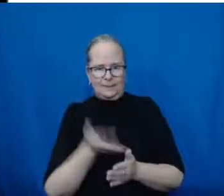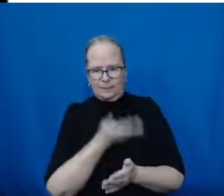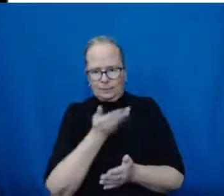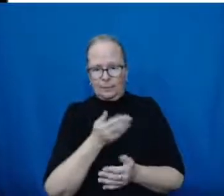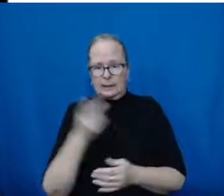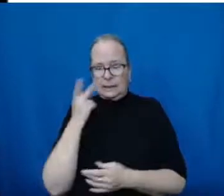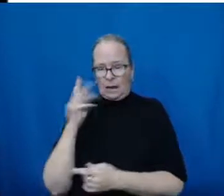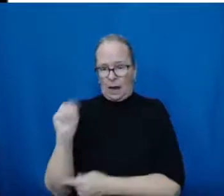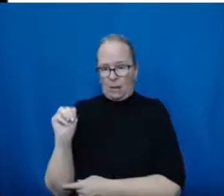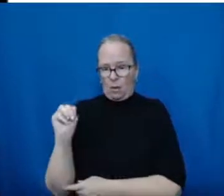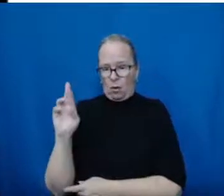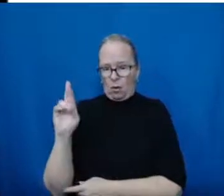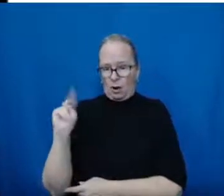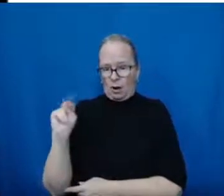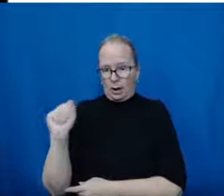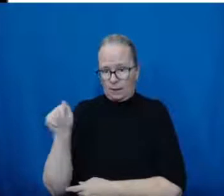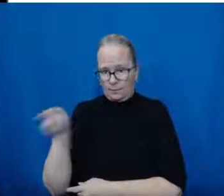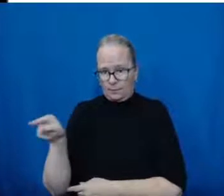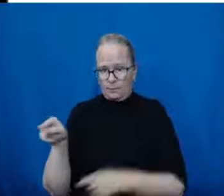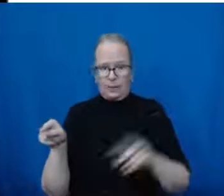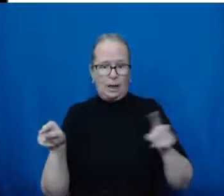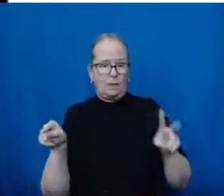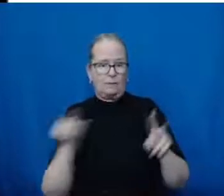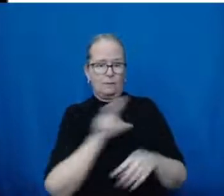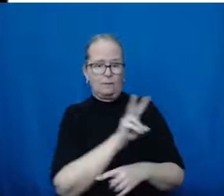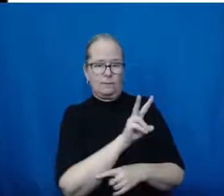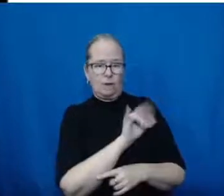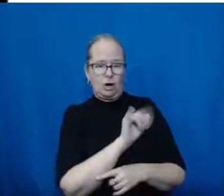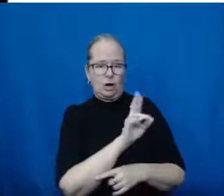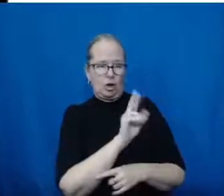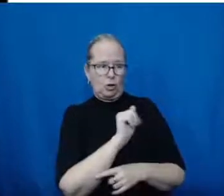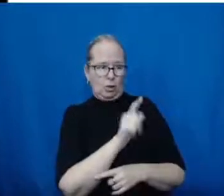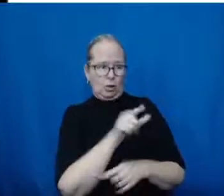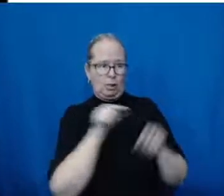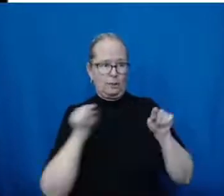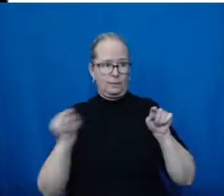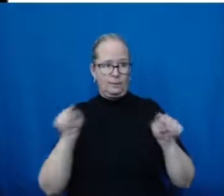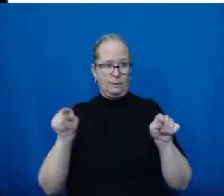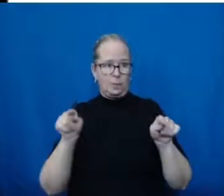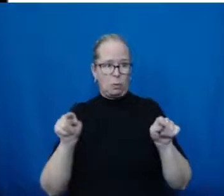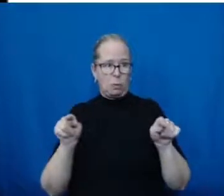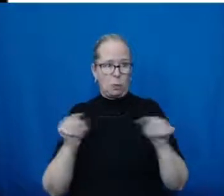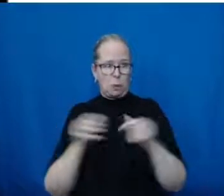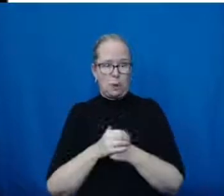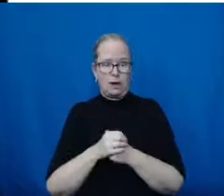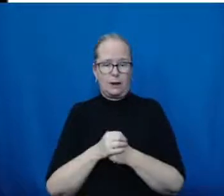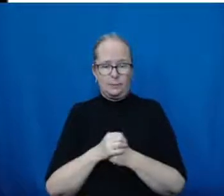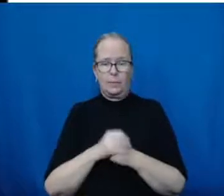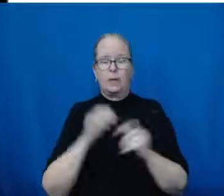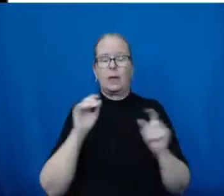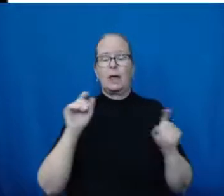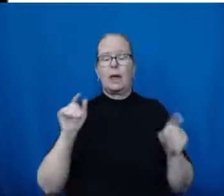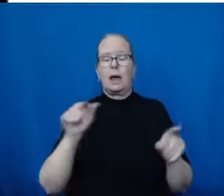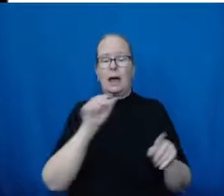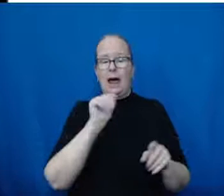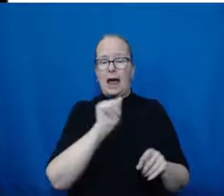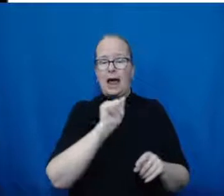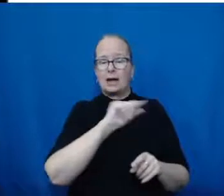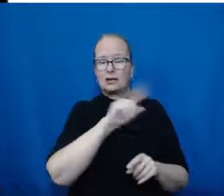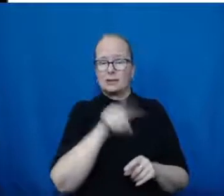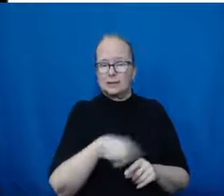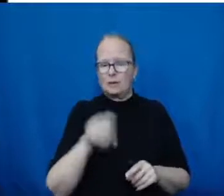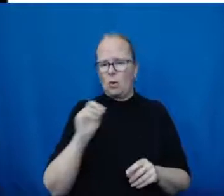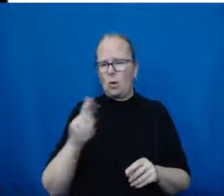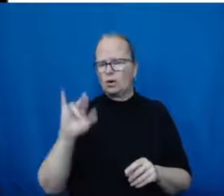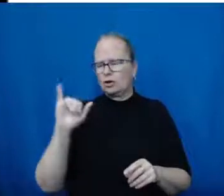AstraZeneca or Janssen, will eventually cause your T cells and B cells to